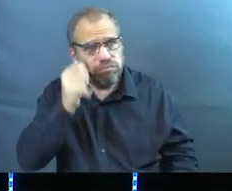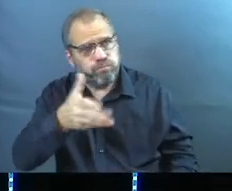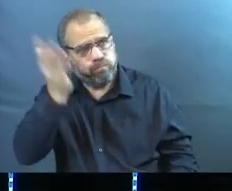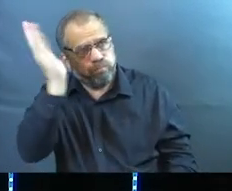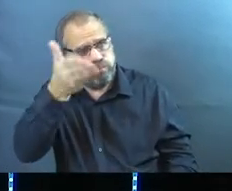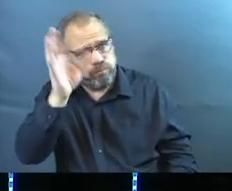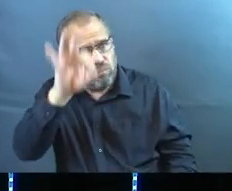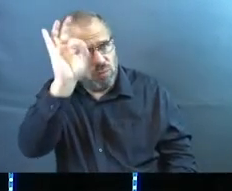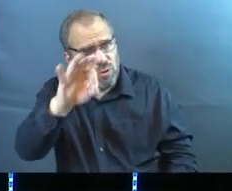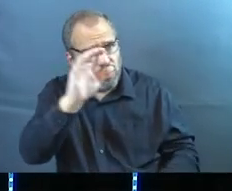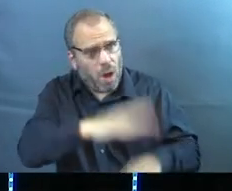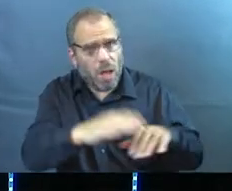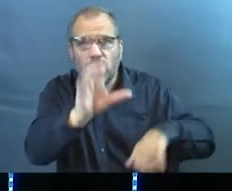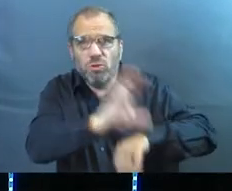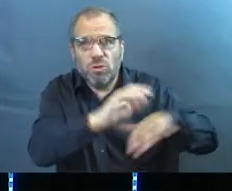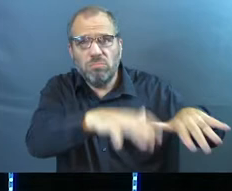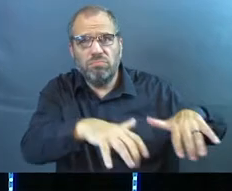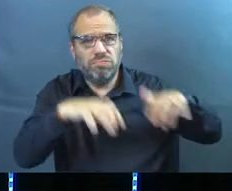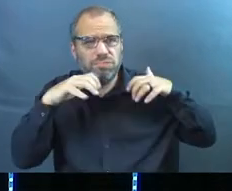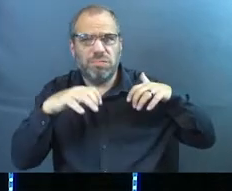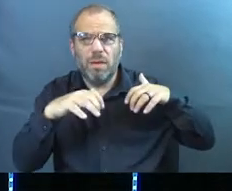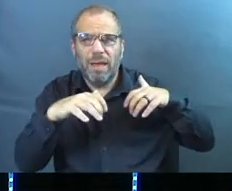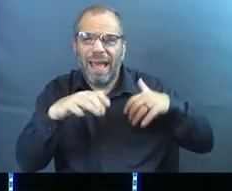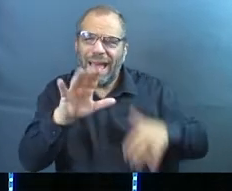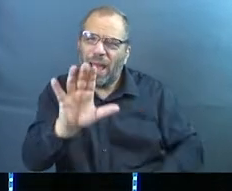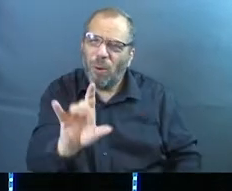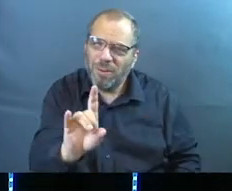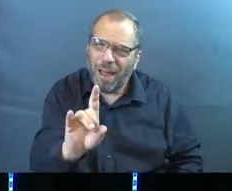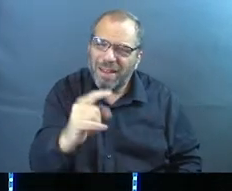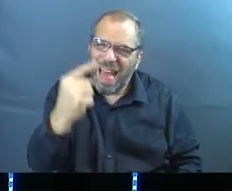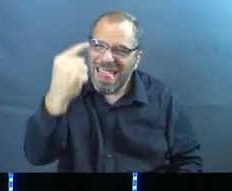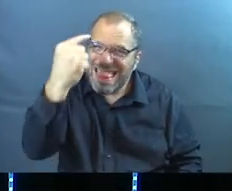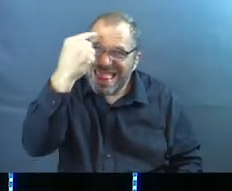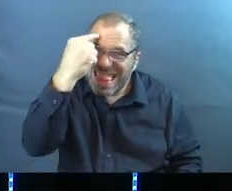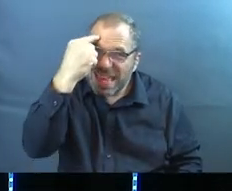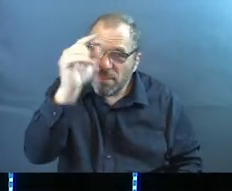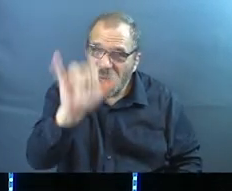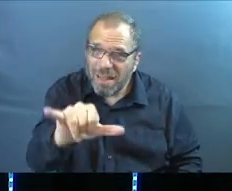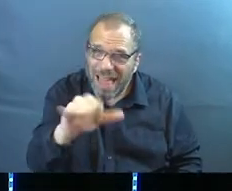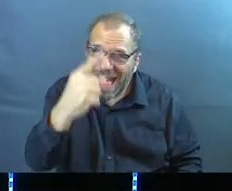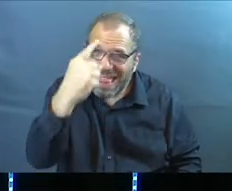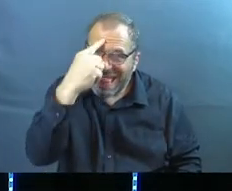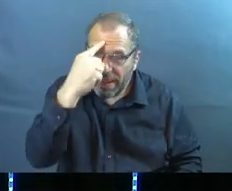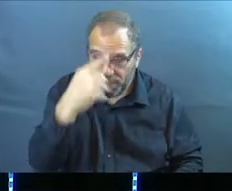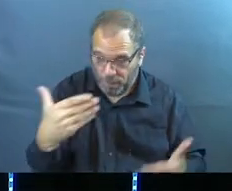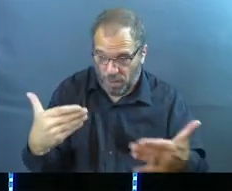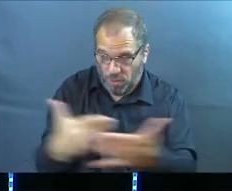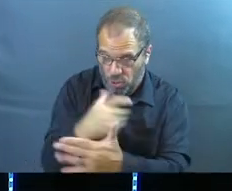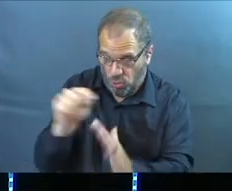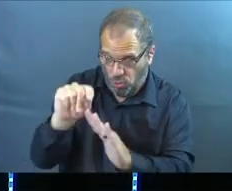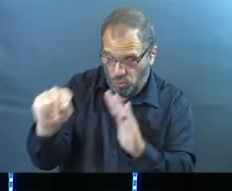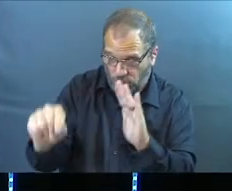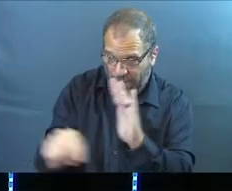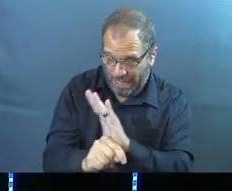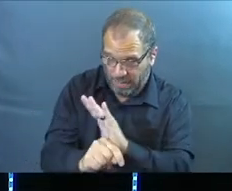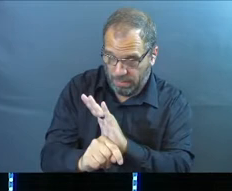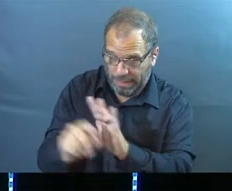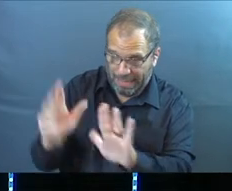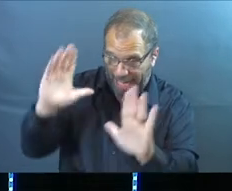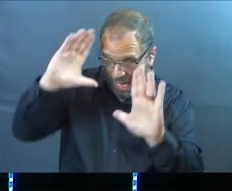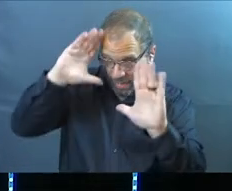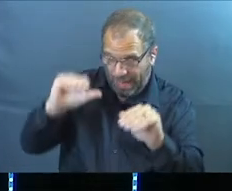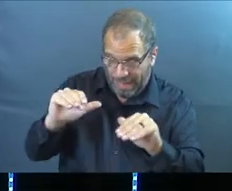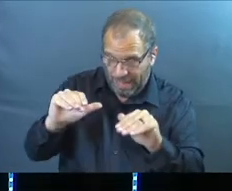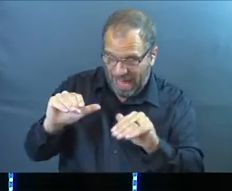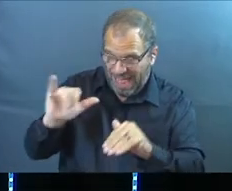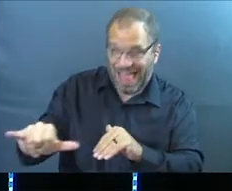that's supposed to happen on a stage. Let that confront you for just a second. See, what the New Testament expects is that